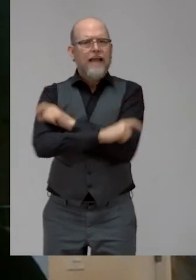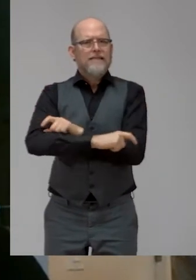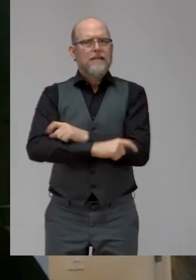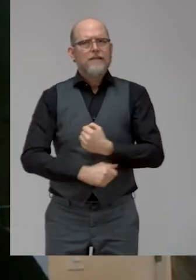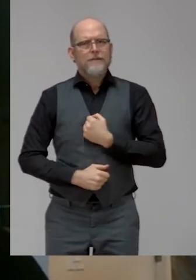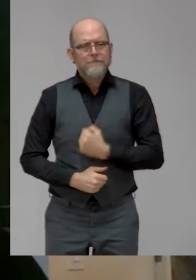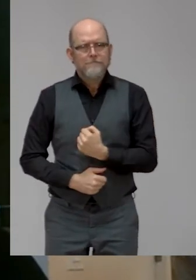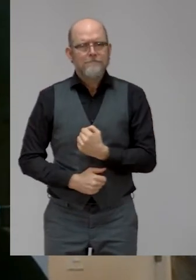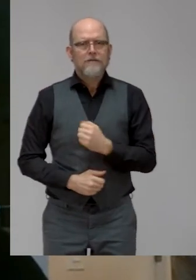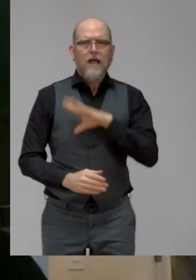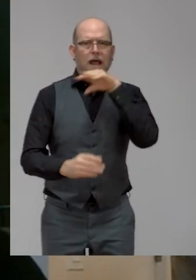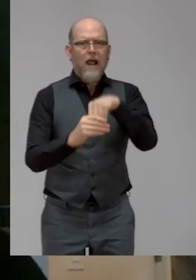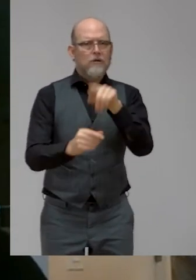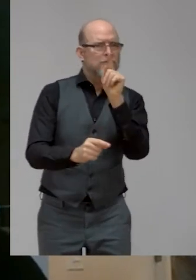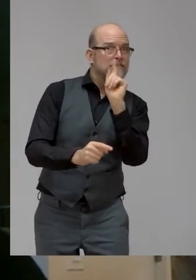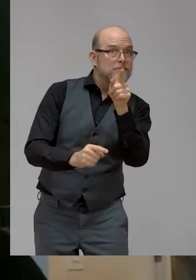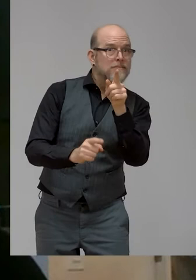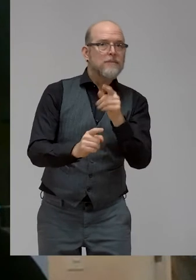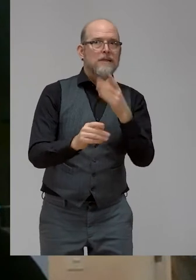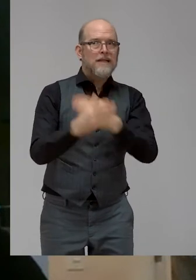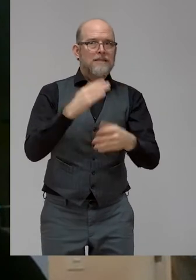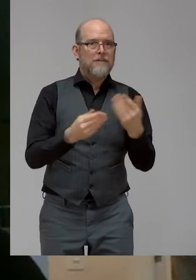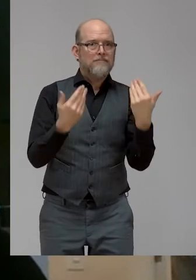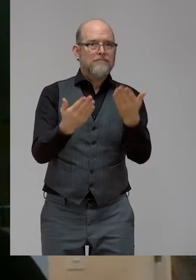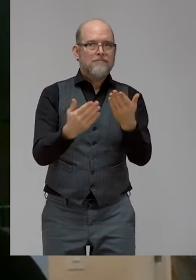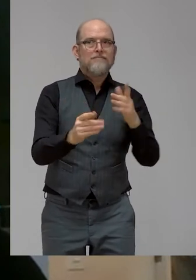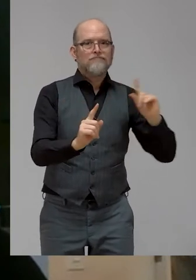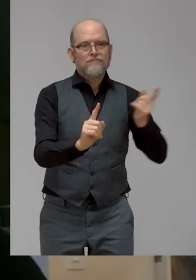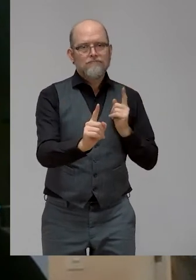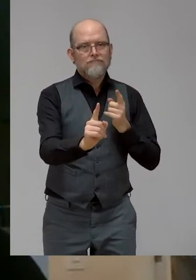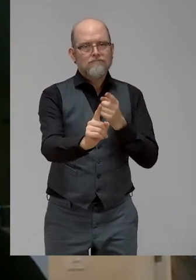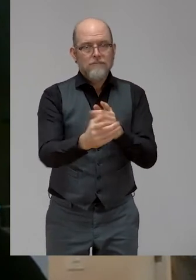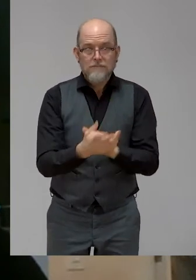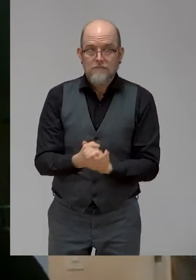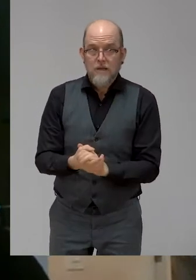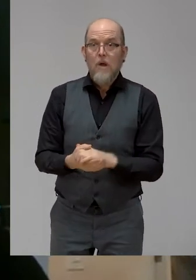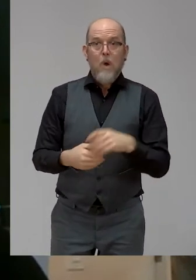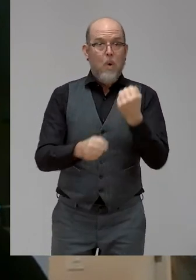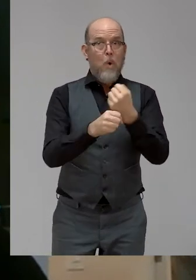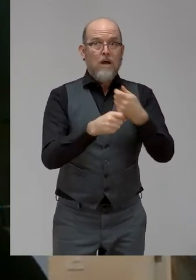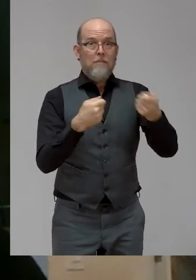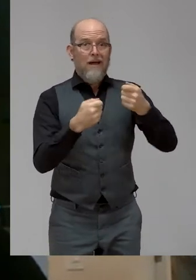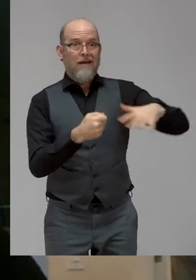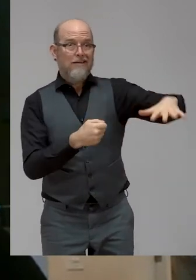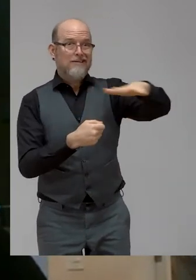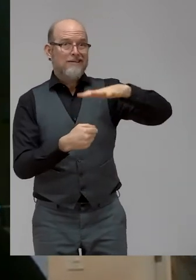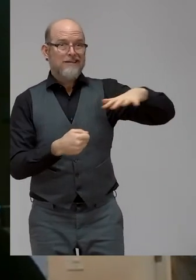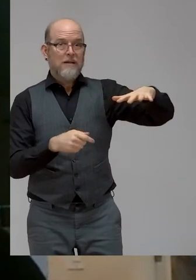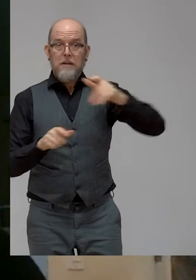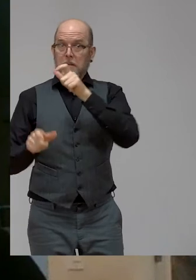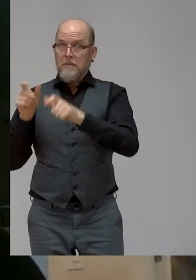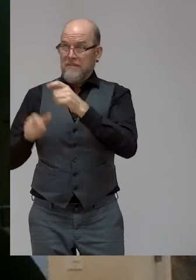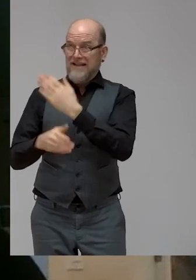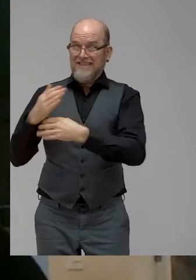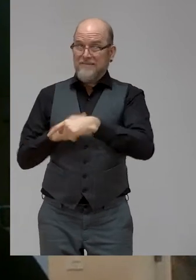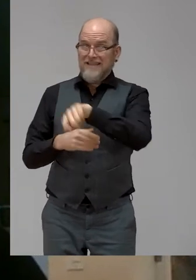We want to ensure that labor markets empowers persons with disabilities to participate fully and in